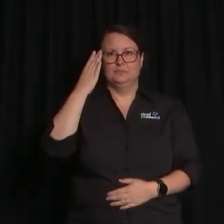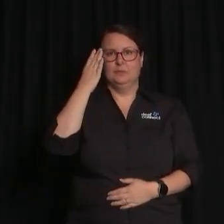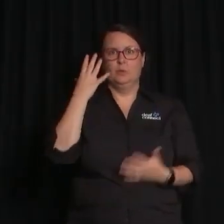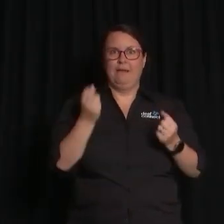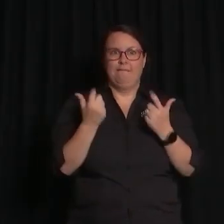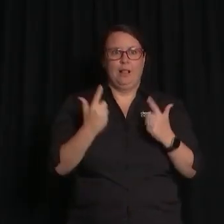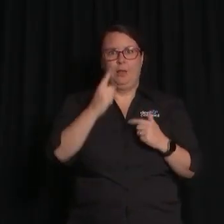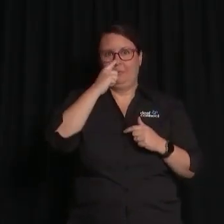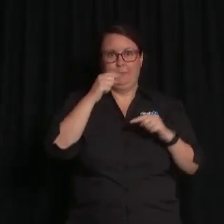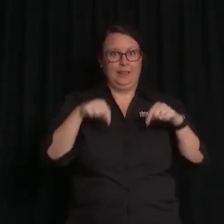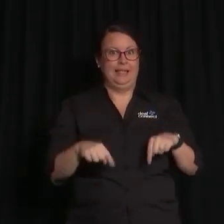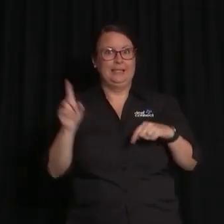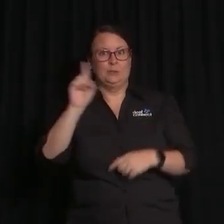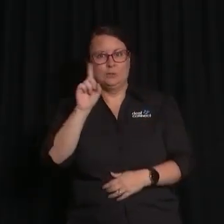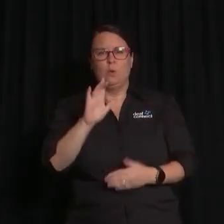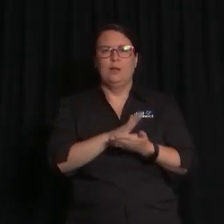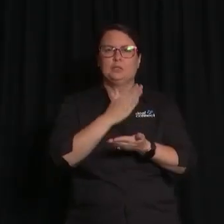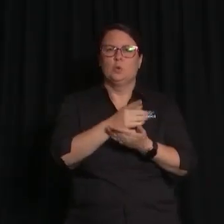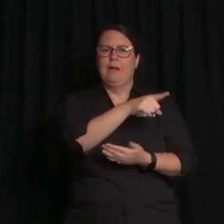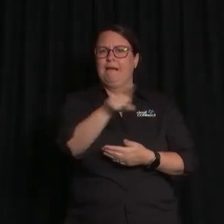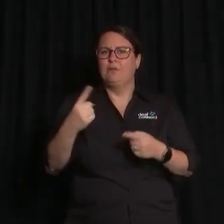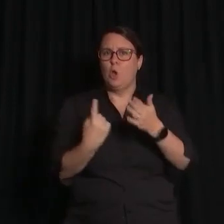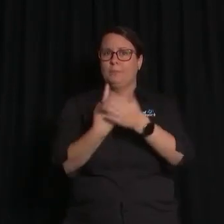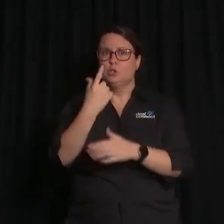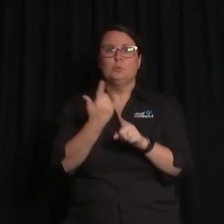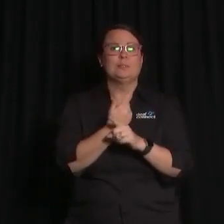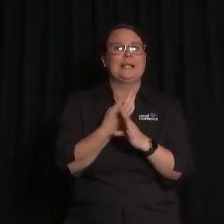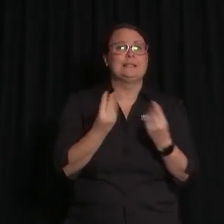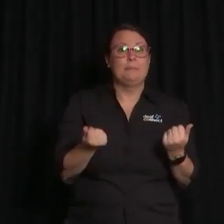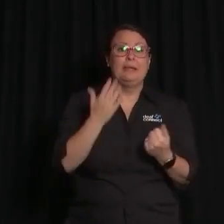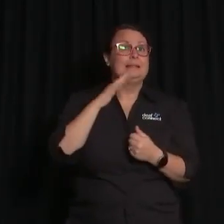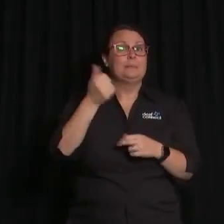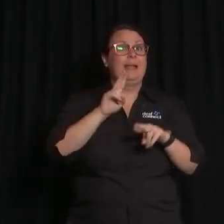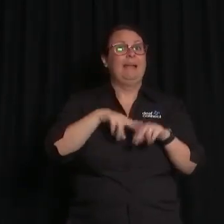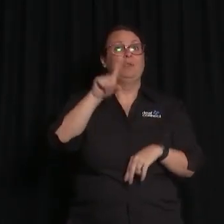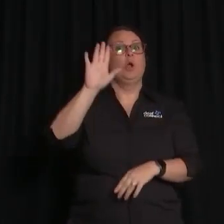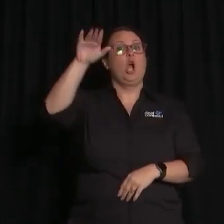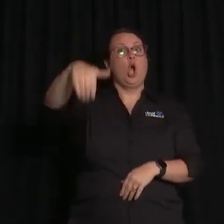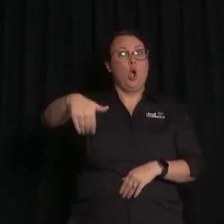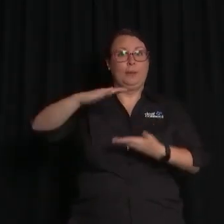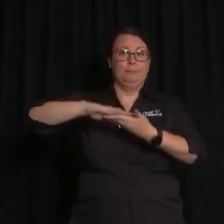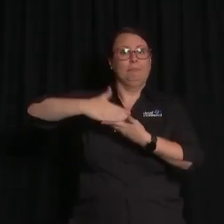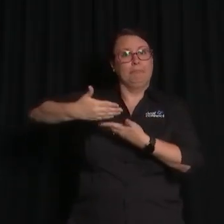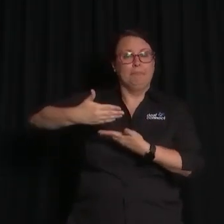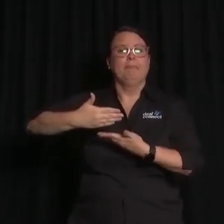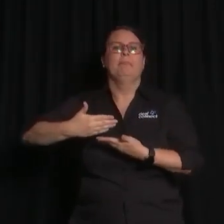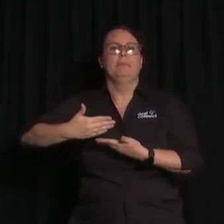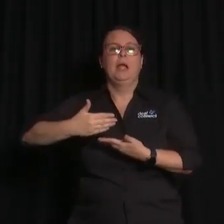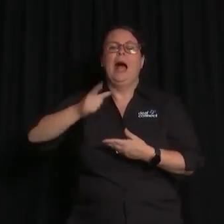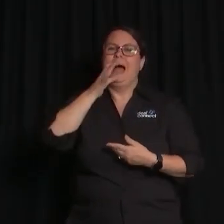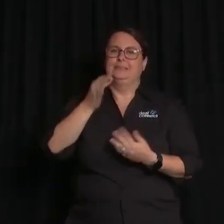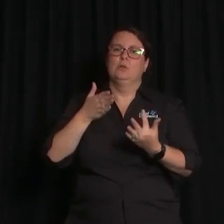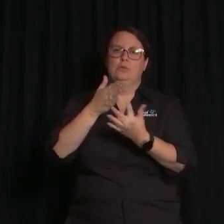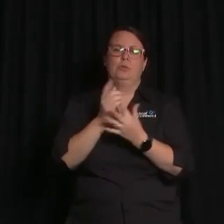to ensure everyone has a voice whether or not they're in the room. So questions can only be asked through the conference app